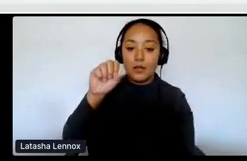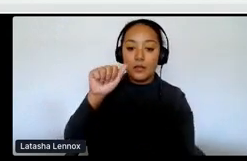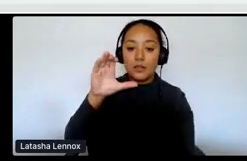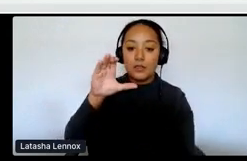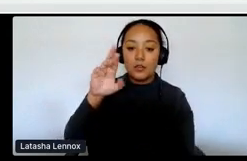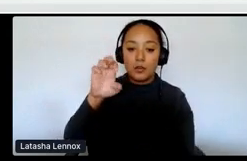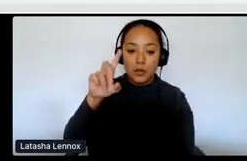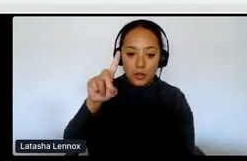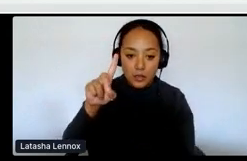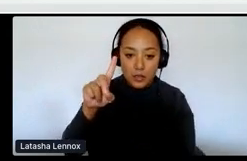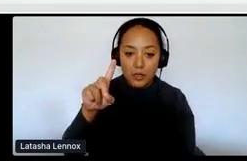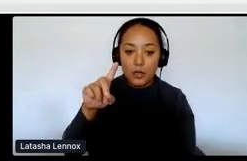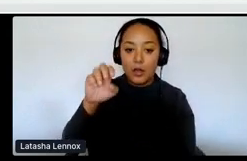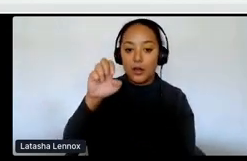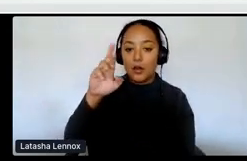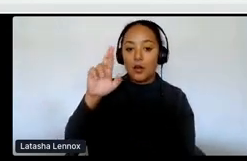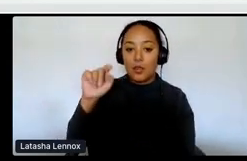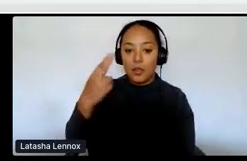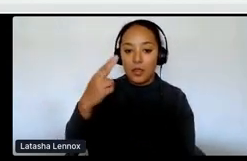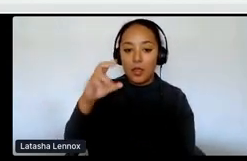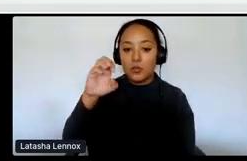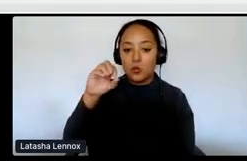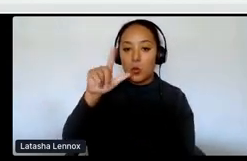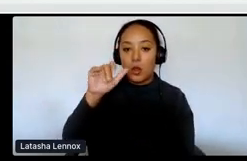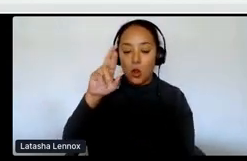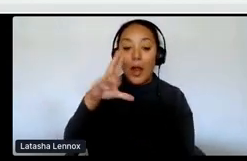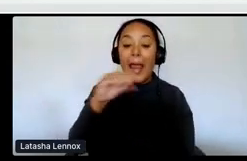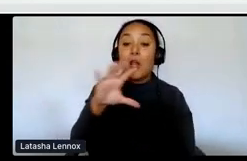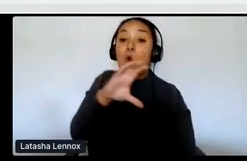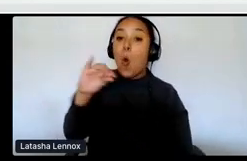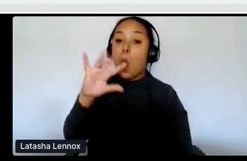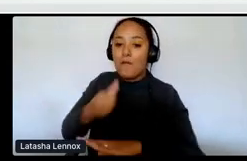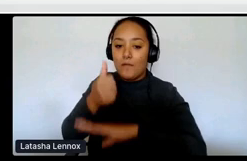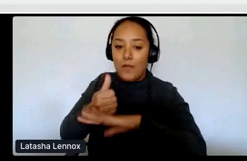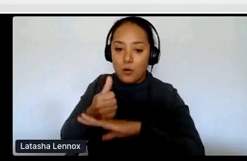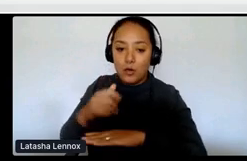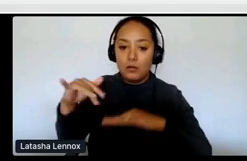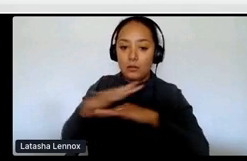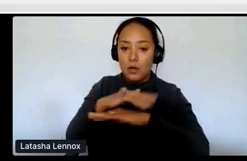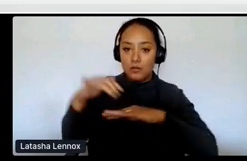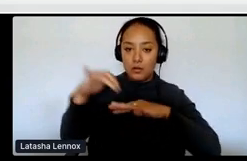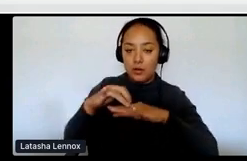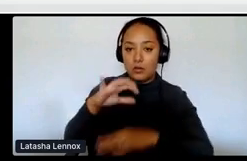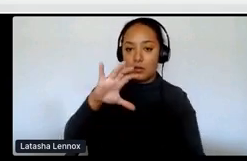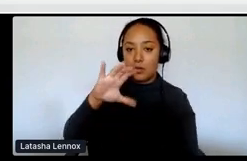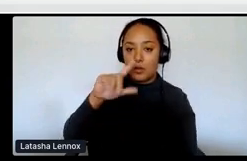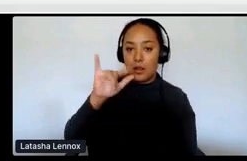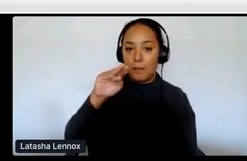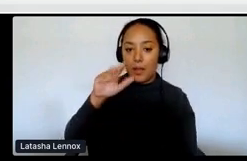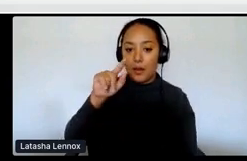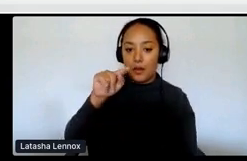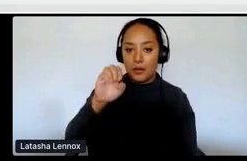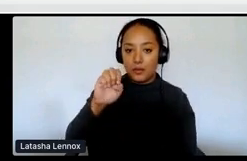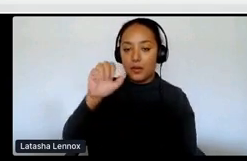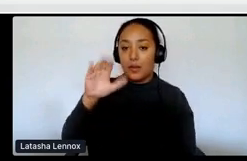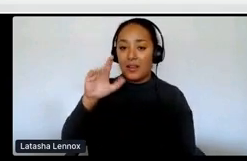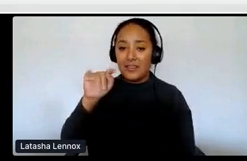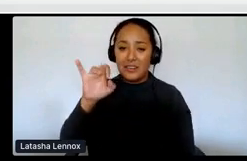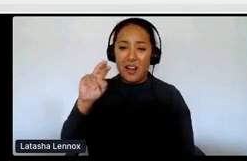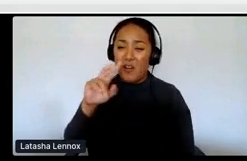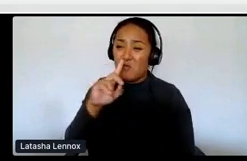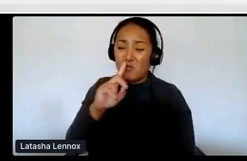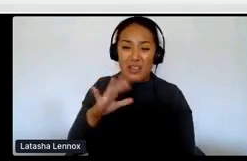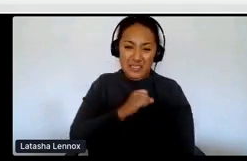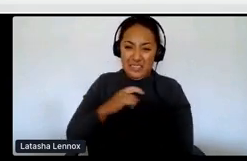co-founder of Indigenous Climate Action. You can find us on these websites. We have amazing staff there that are doing amazing work.